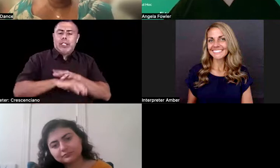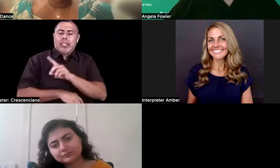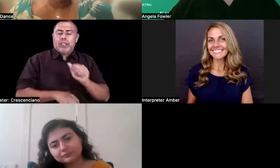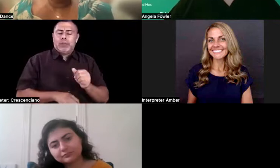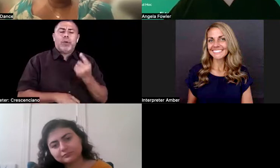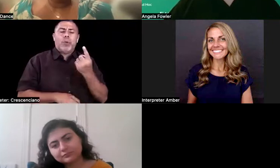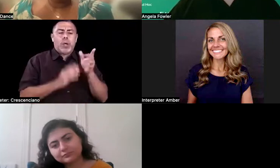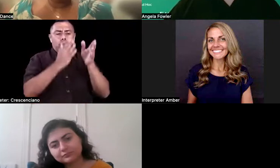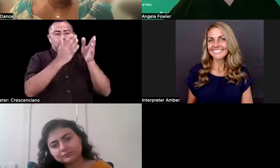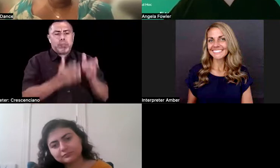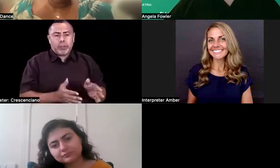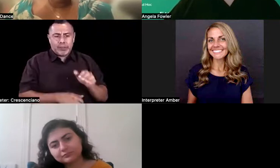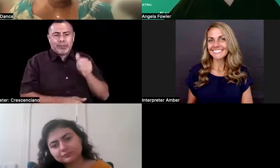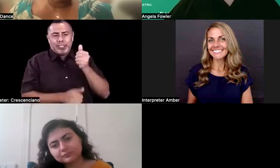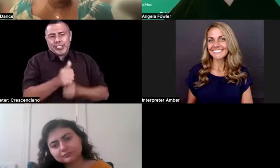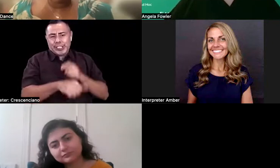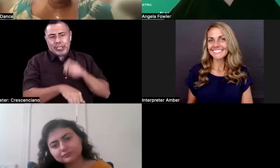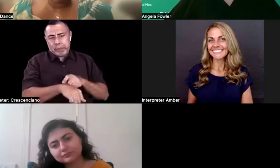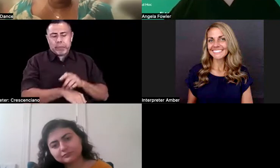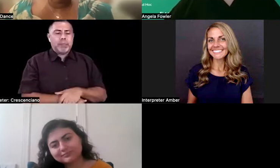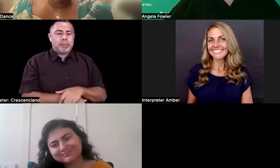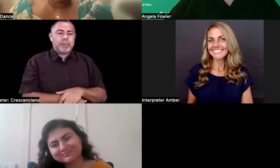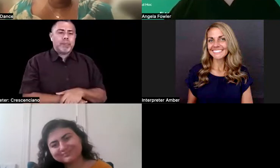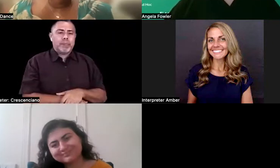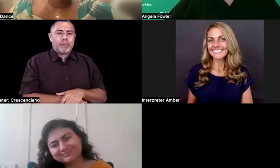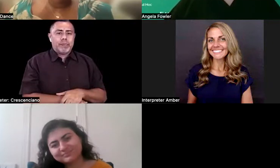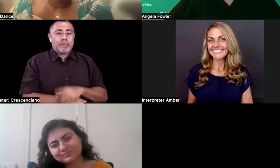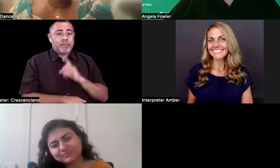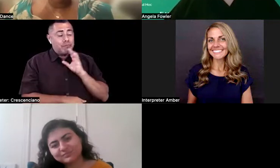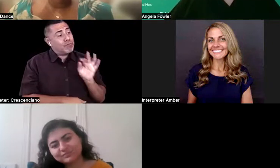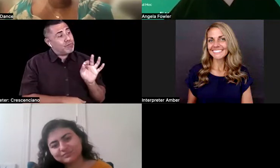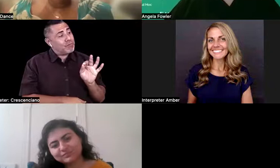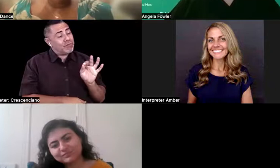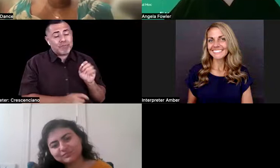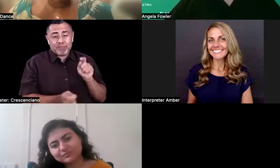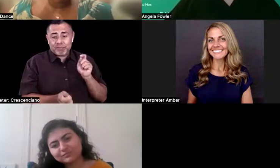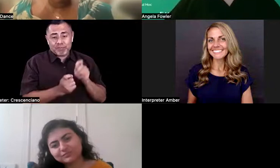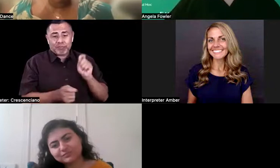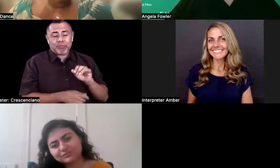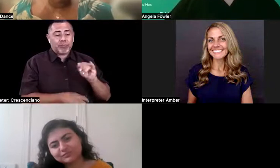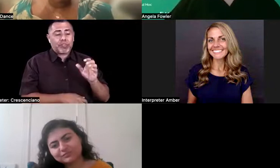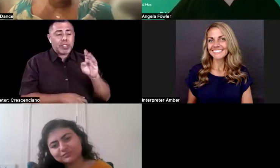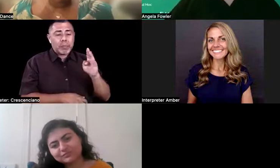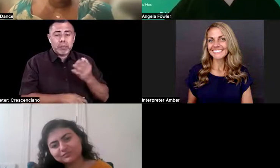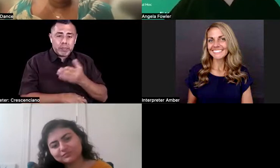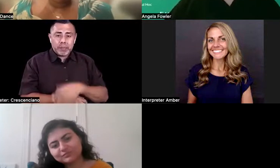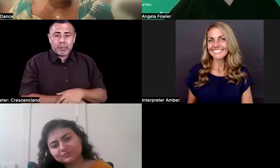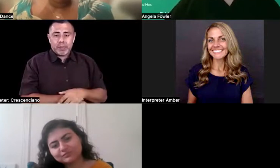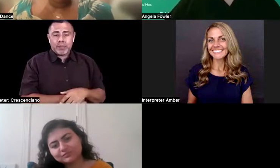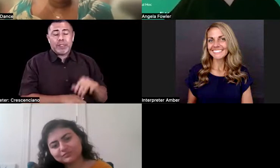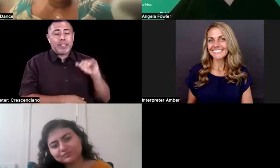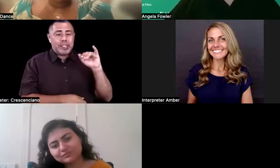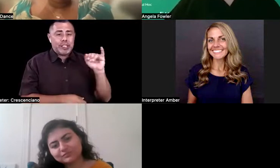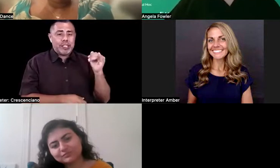That's good. Succinct. Jacob, you're next. So in my experience,